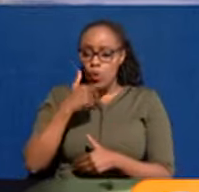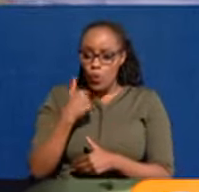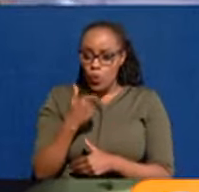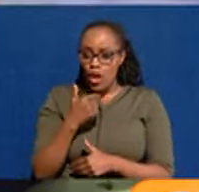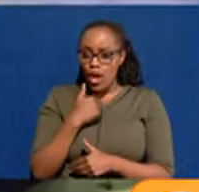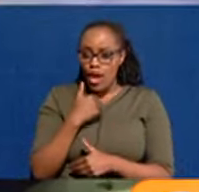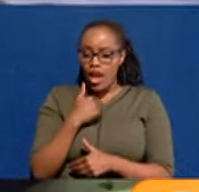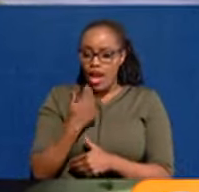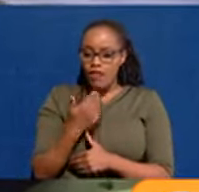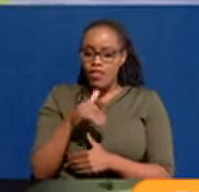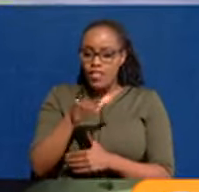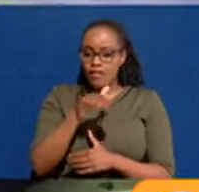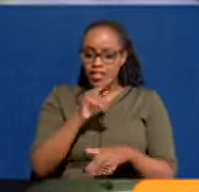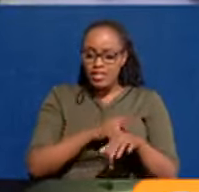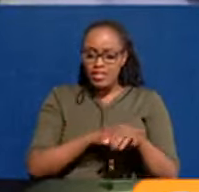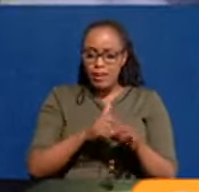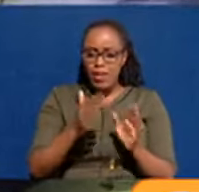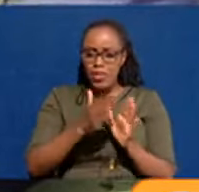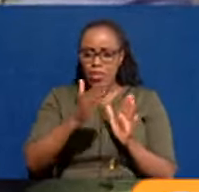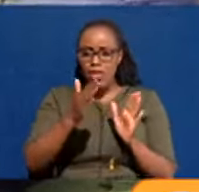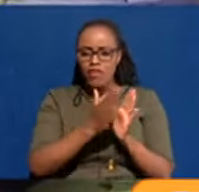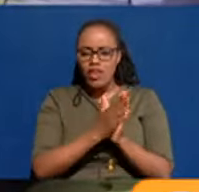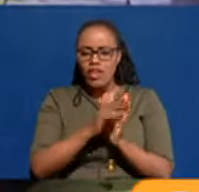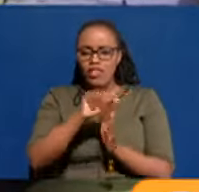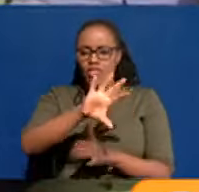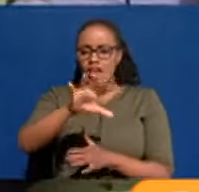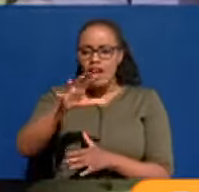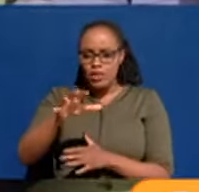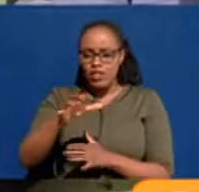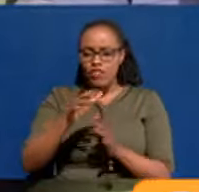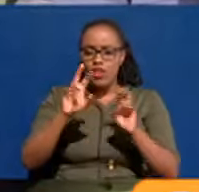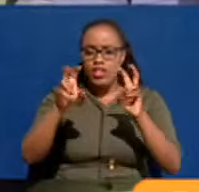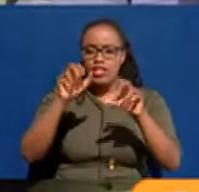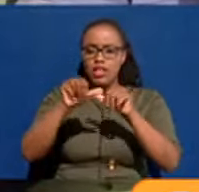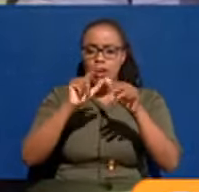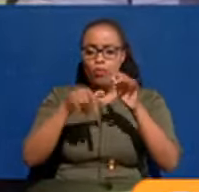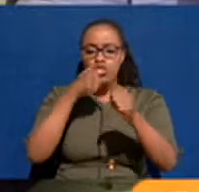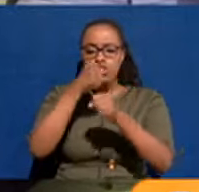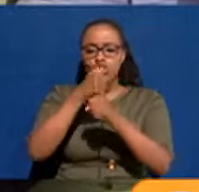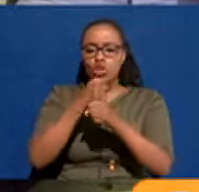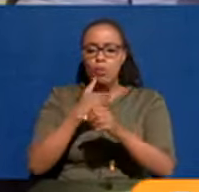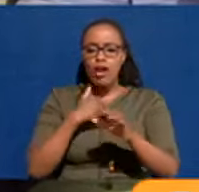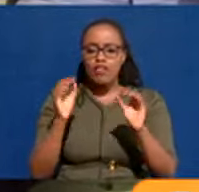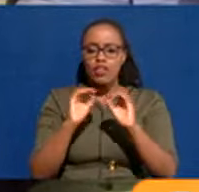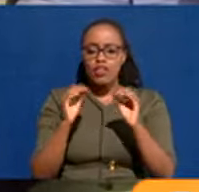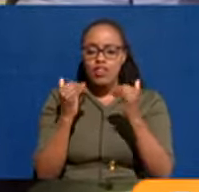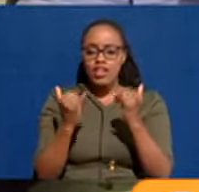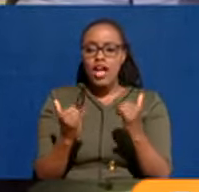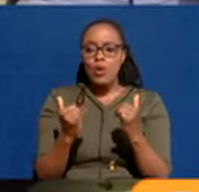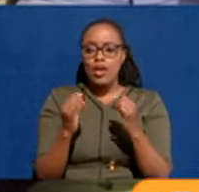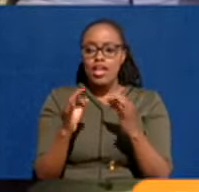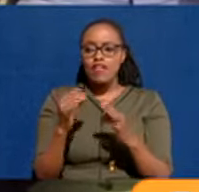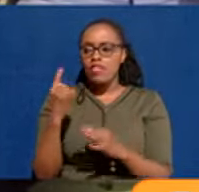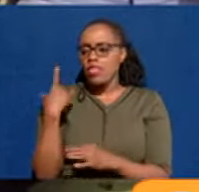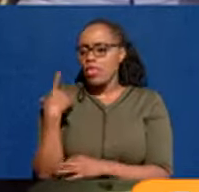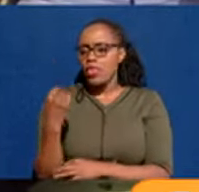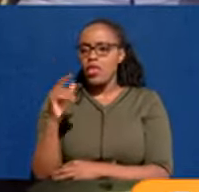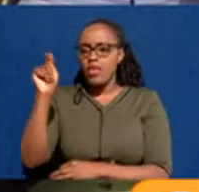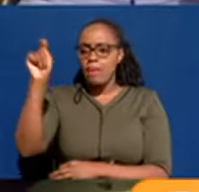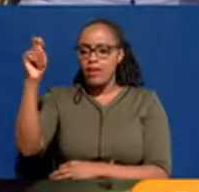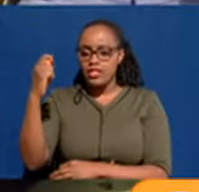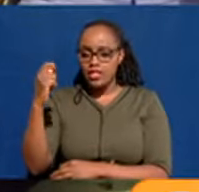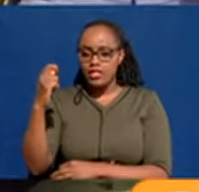on the biggest time bomb in this country and in this county on the issue of unemployment. Right now, as we speak, the other day, the president